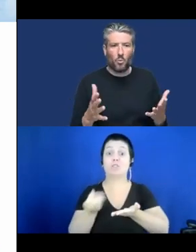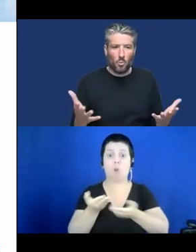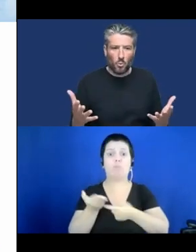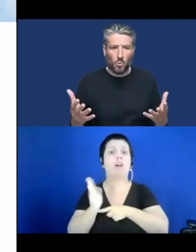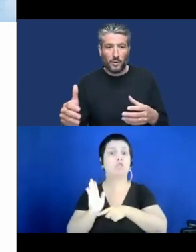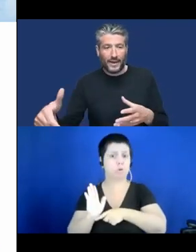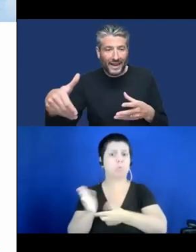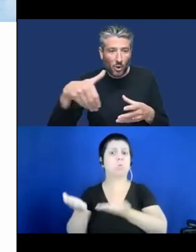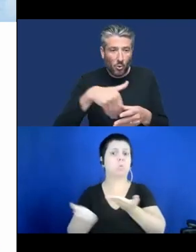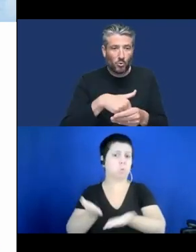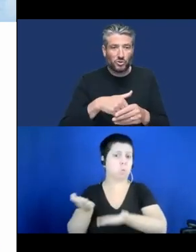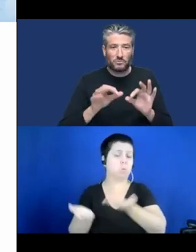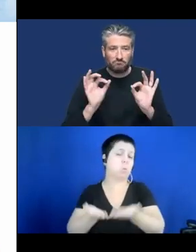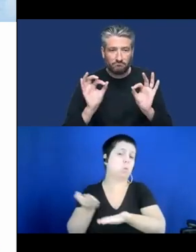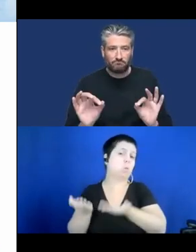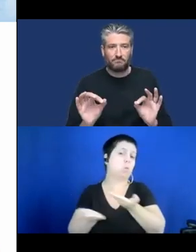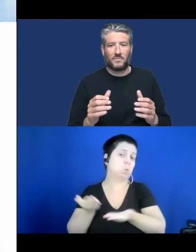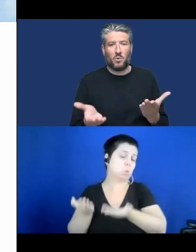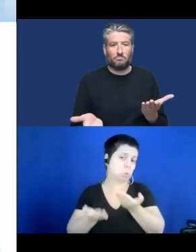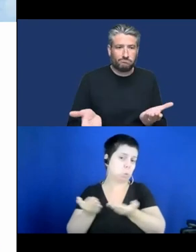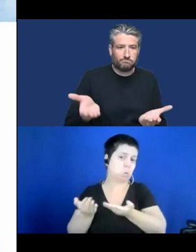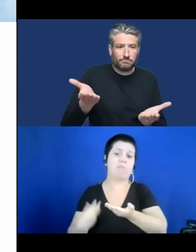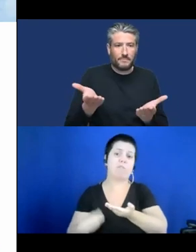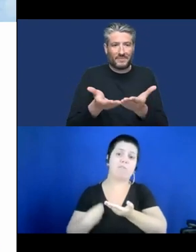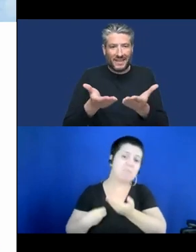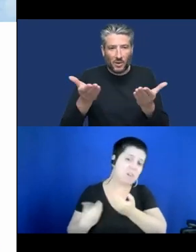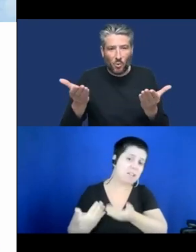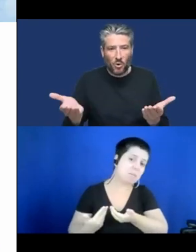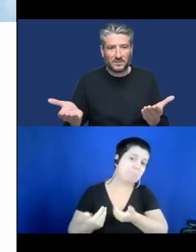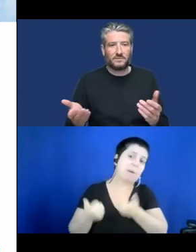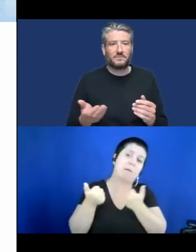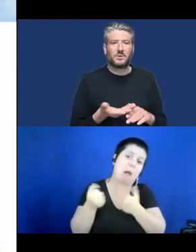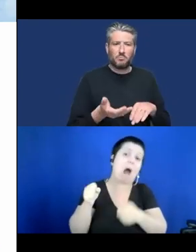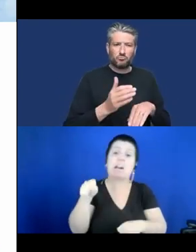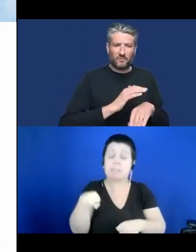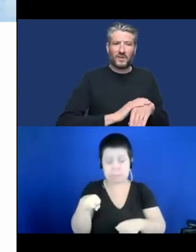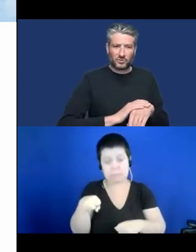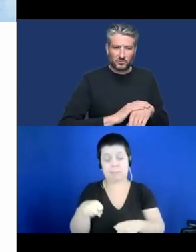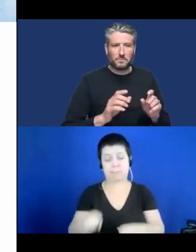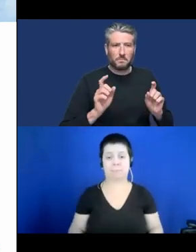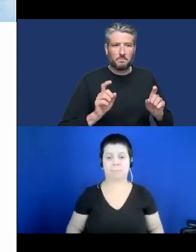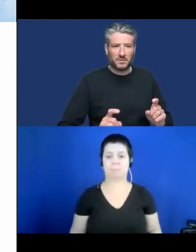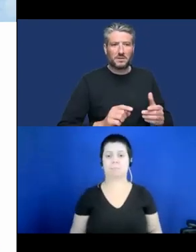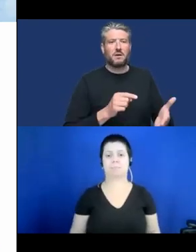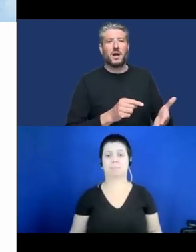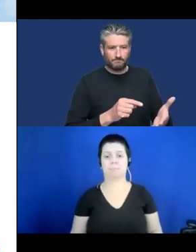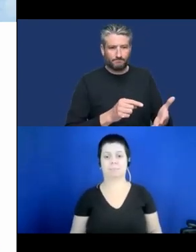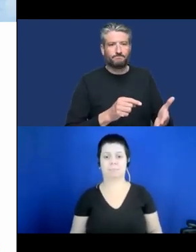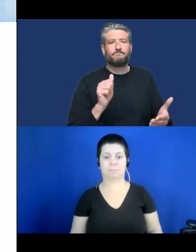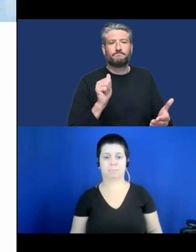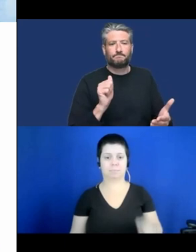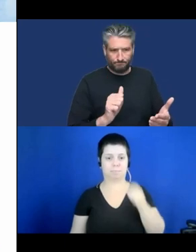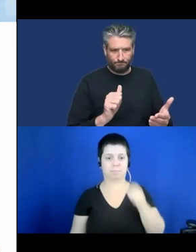the persons they are working to help. We also know that in very many